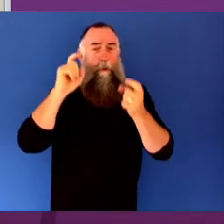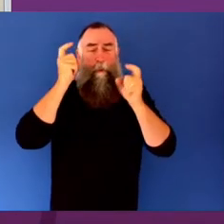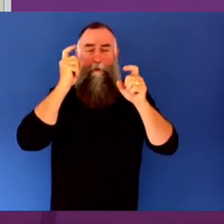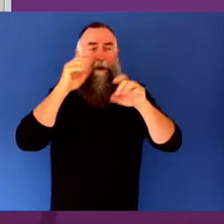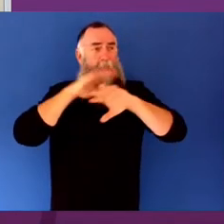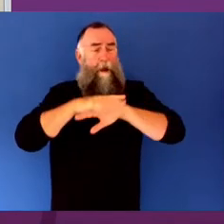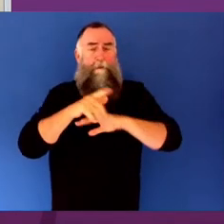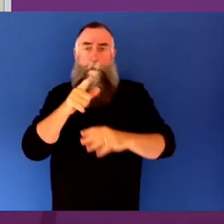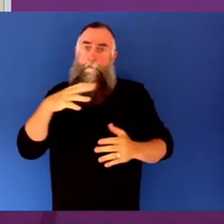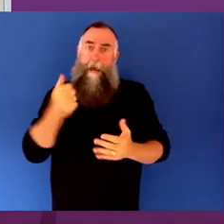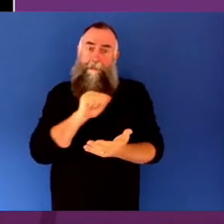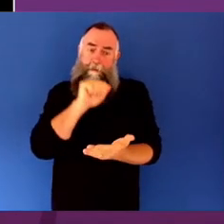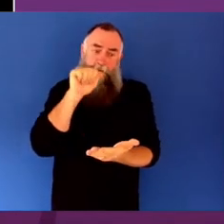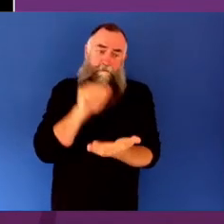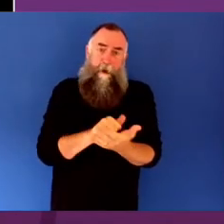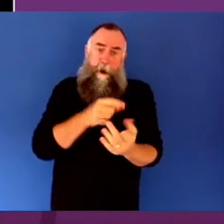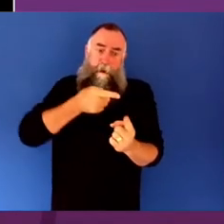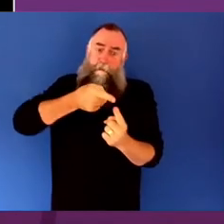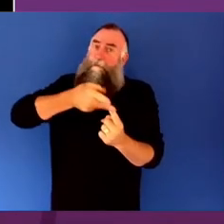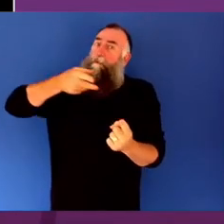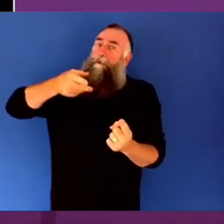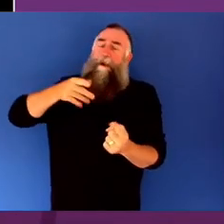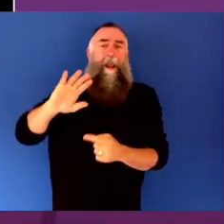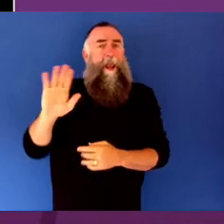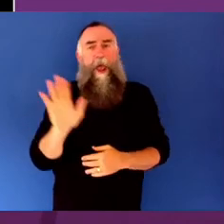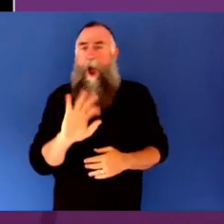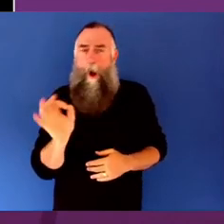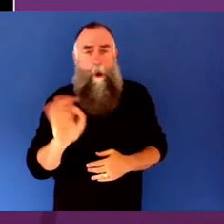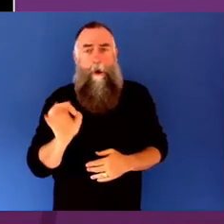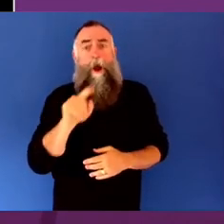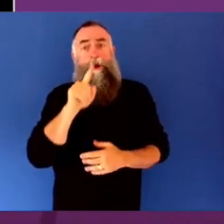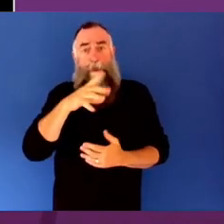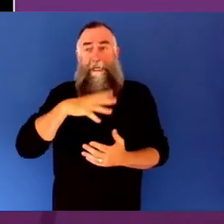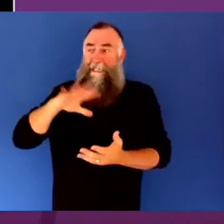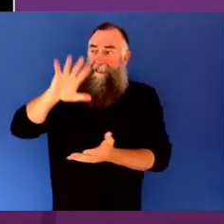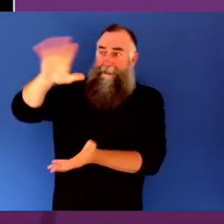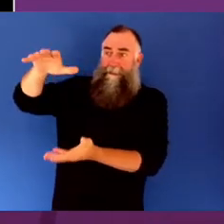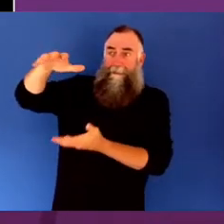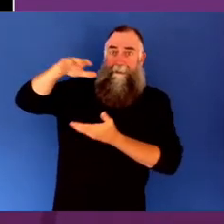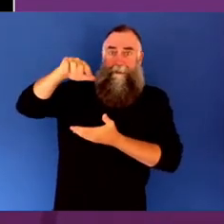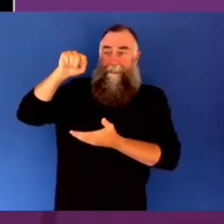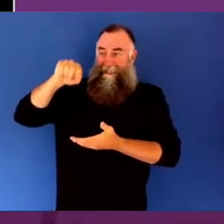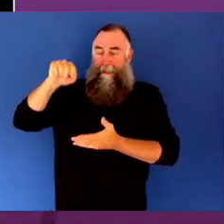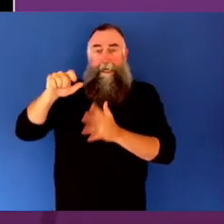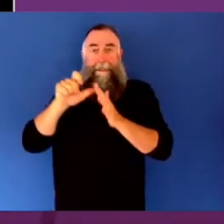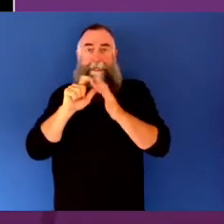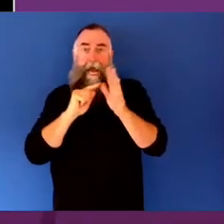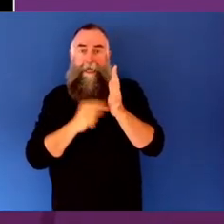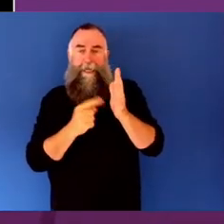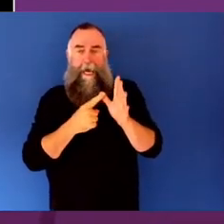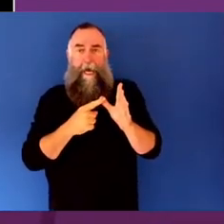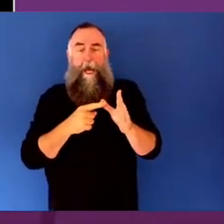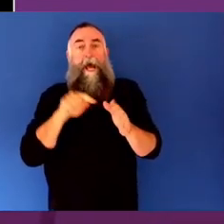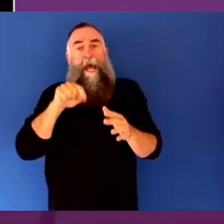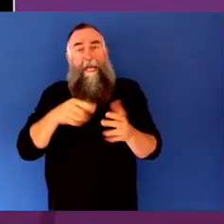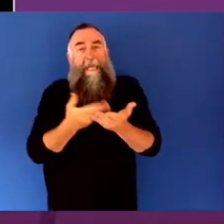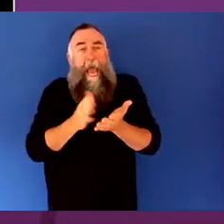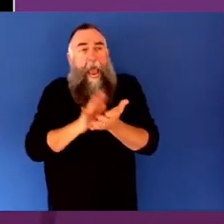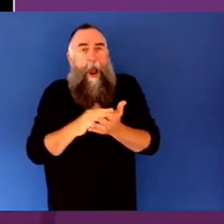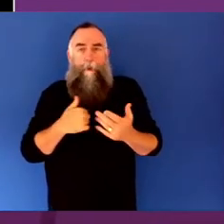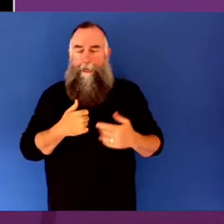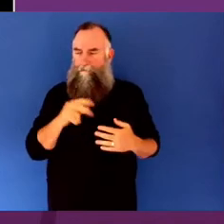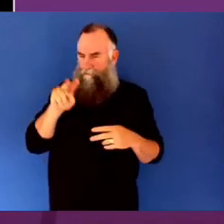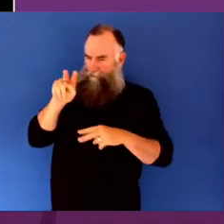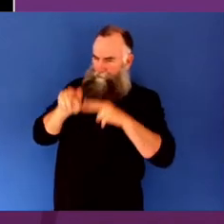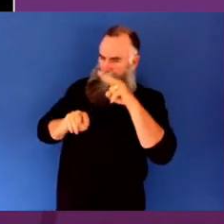But I think at the industry level, what we measure is what matters. And that's not to say that it